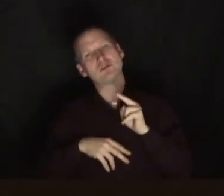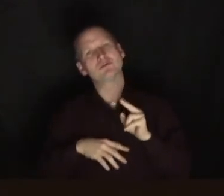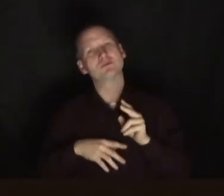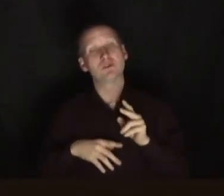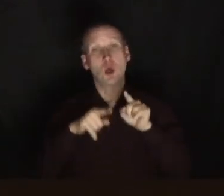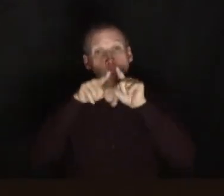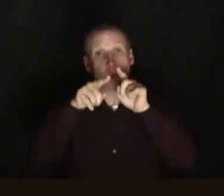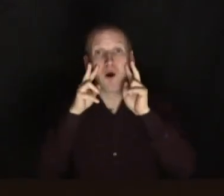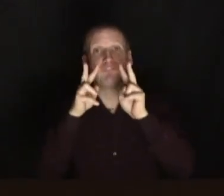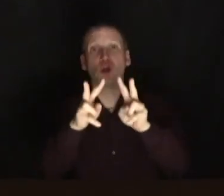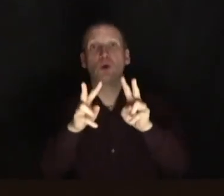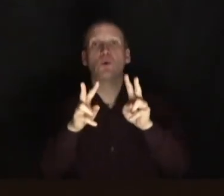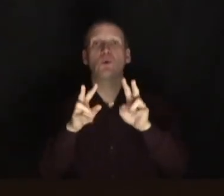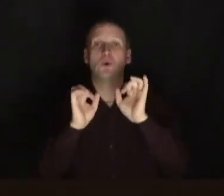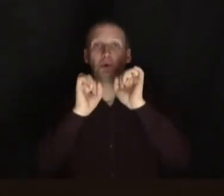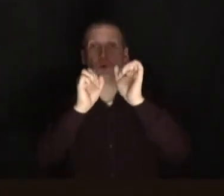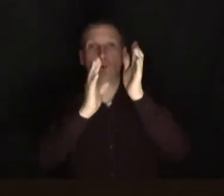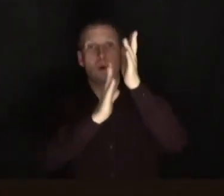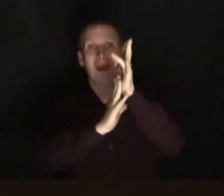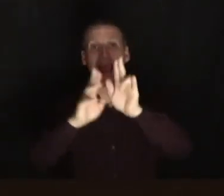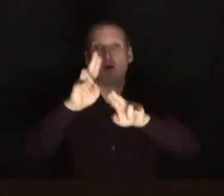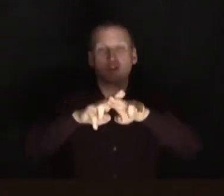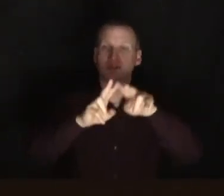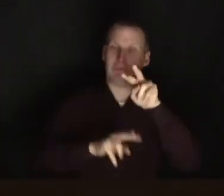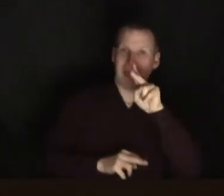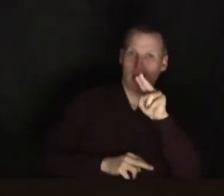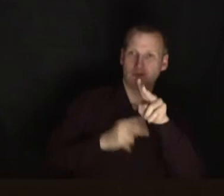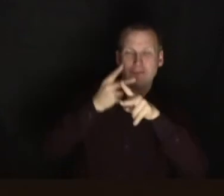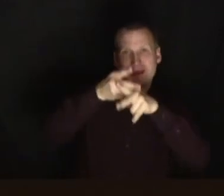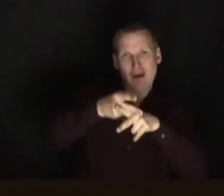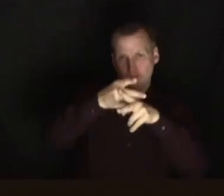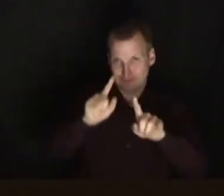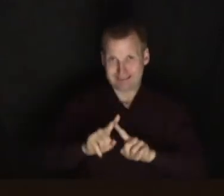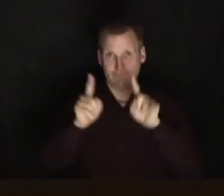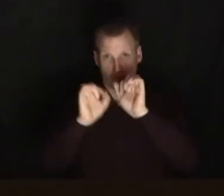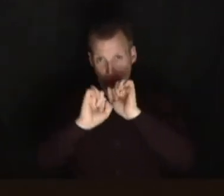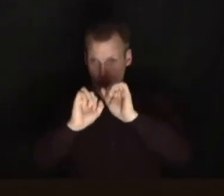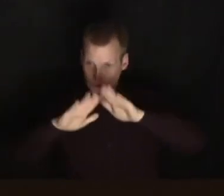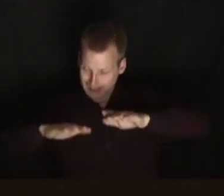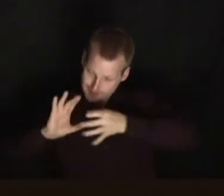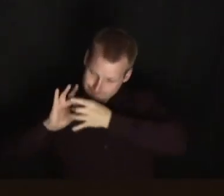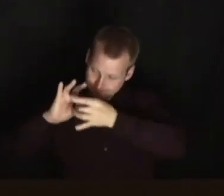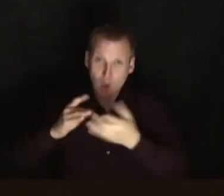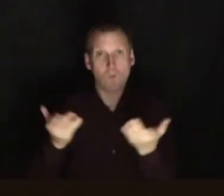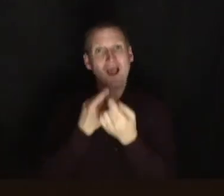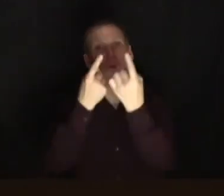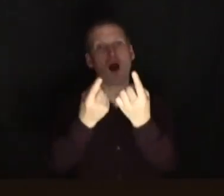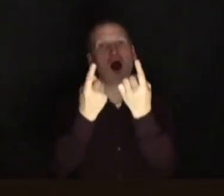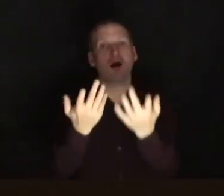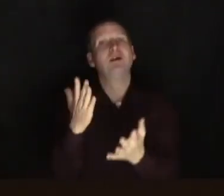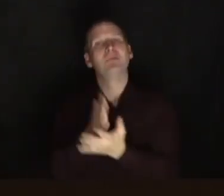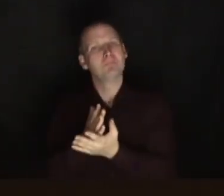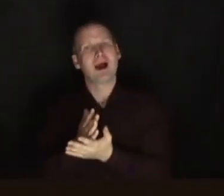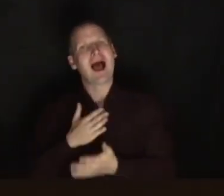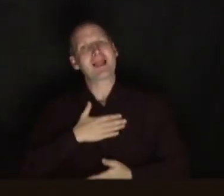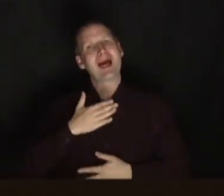look totally different because you are you and you are perfectly positioned to parent your child where you are. But I like